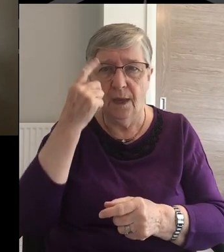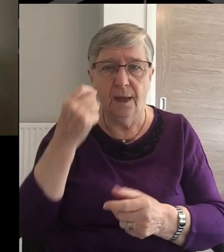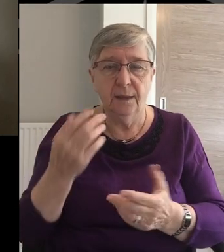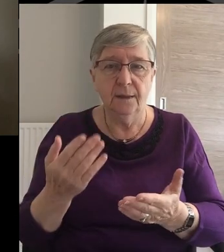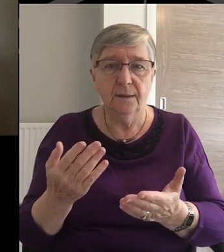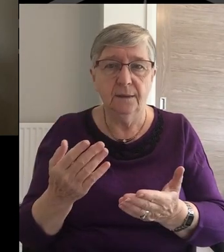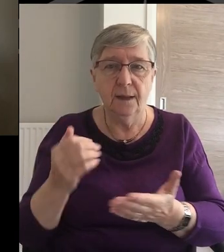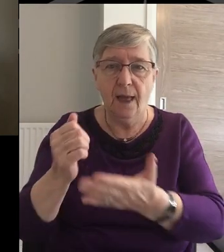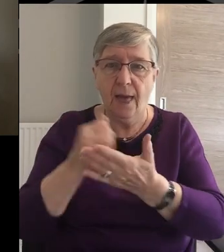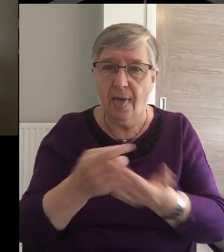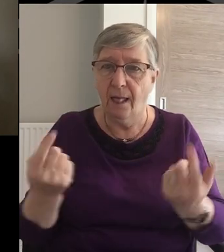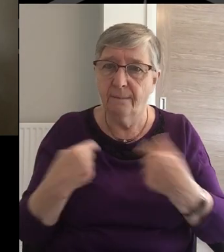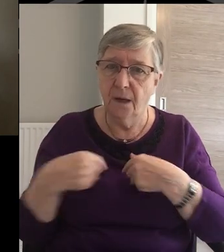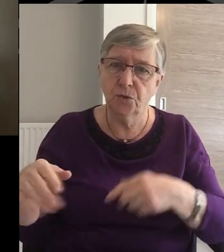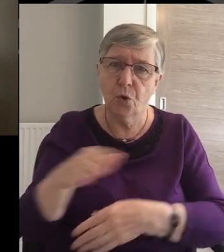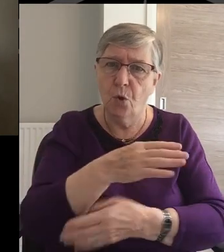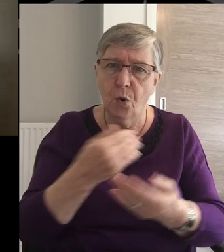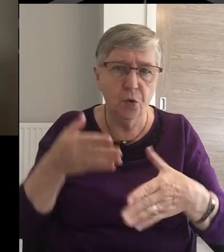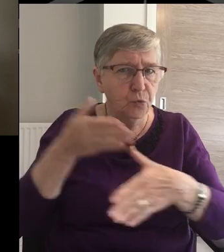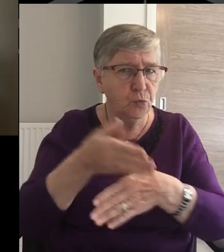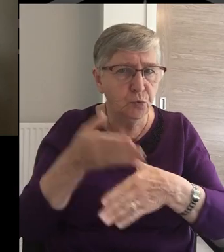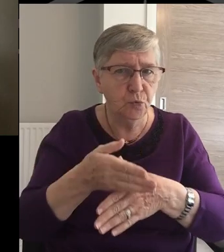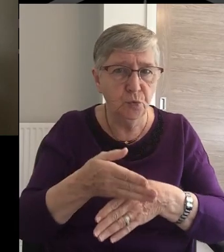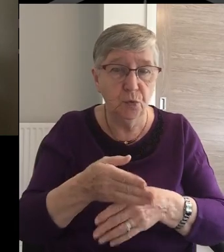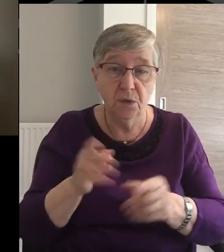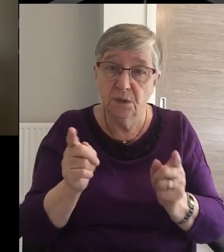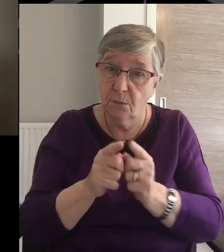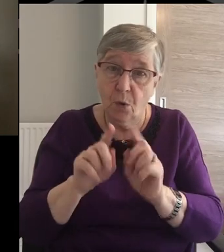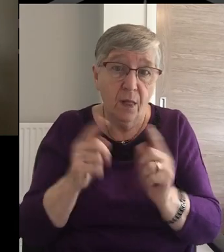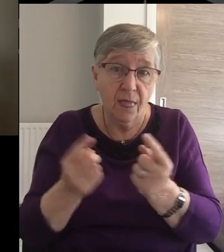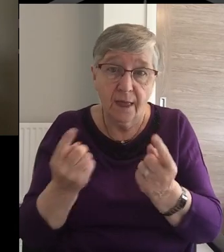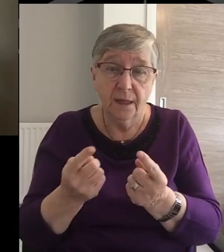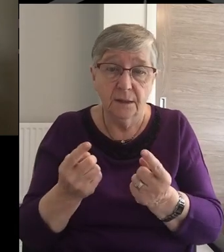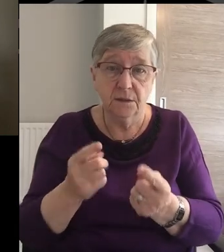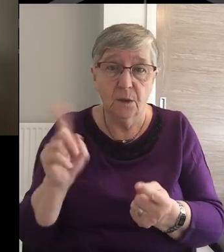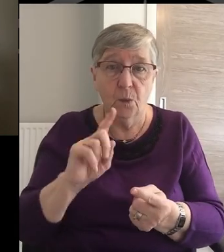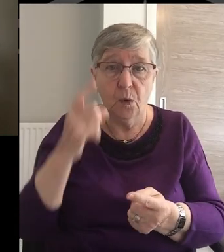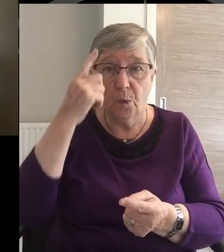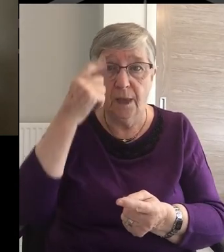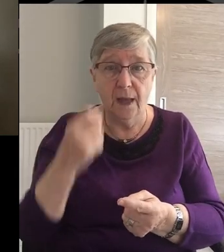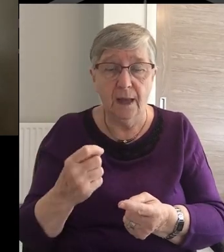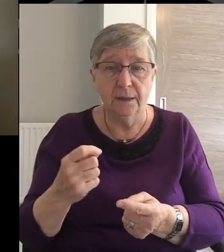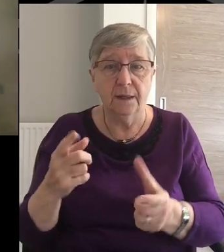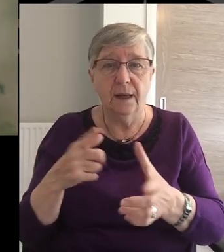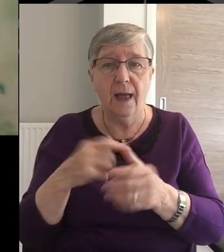Help us all to play our part In whatever small way that we can Amen